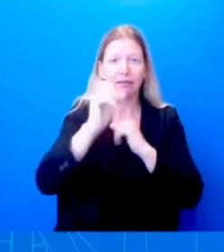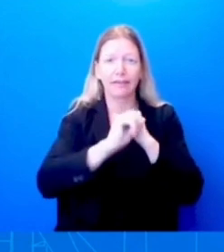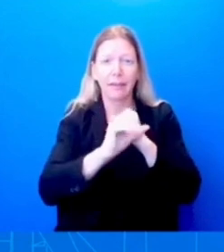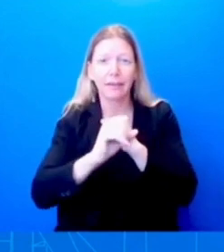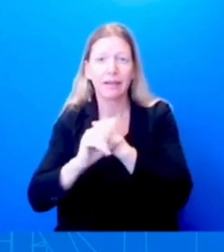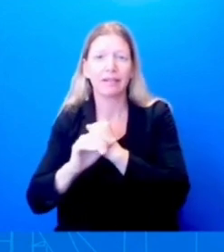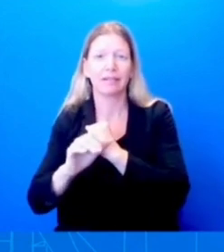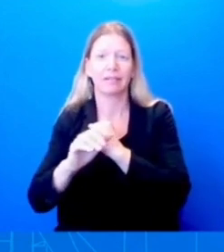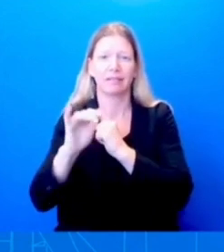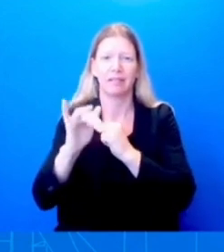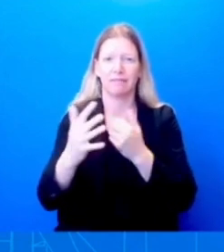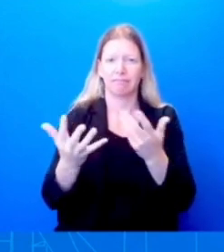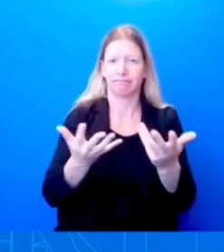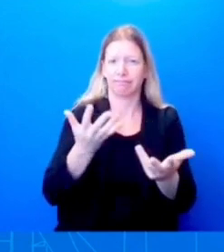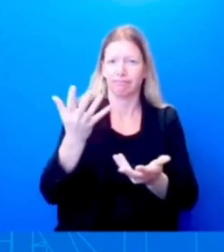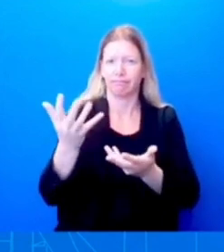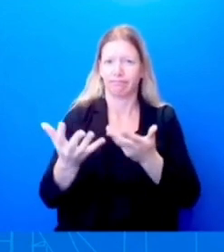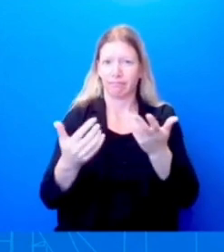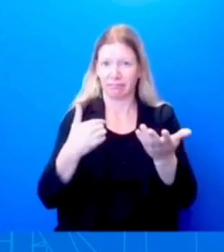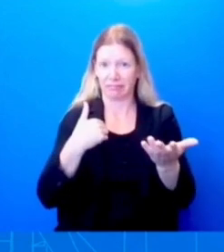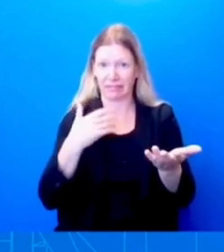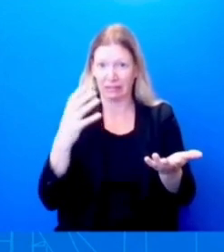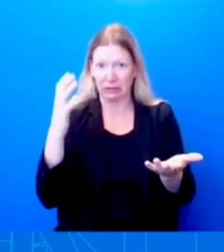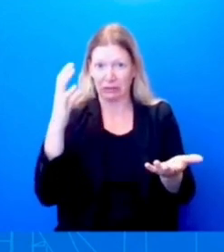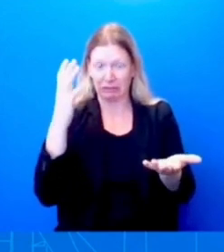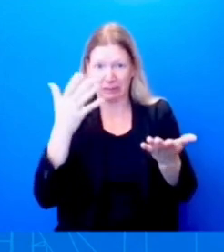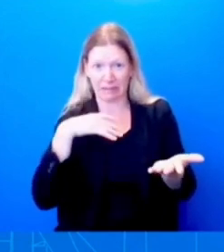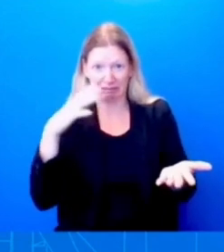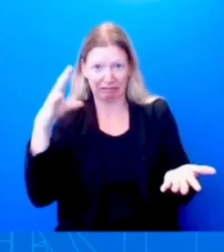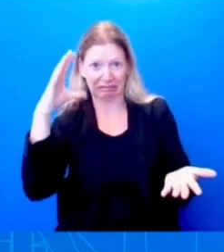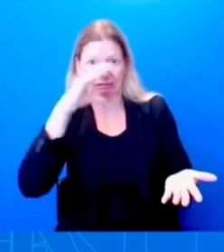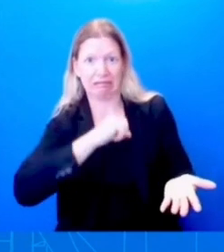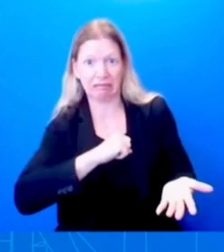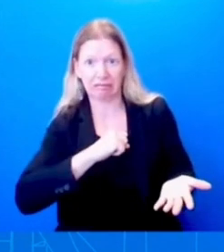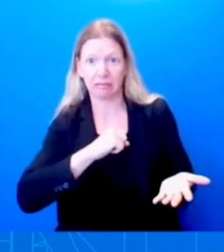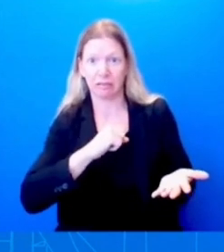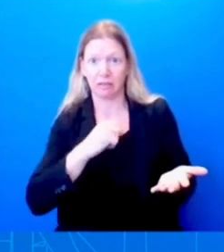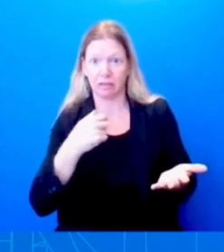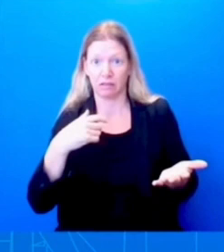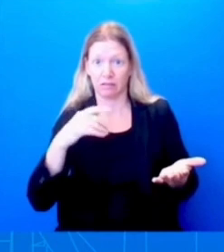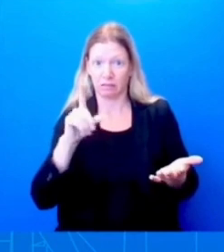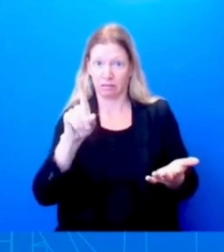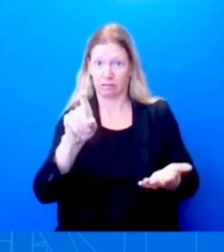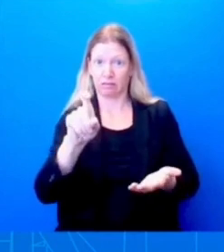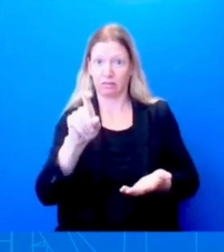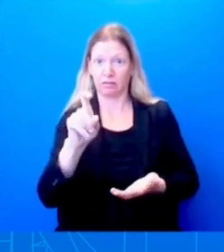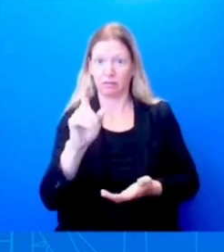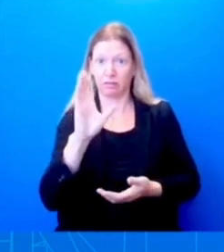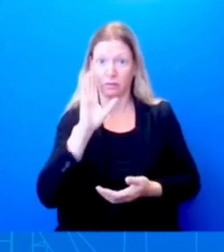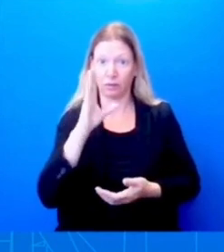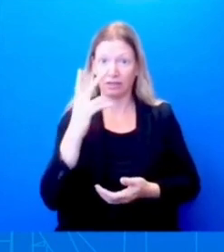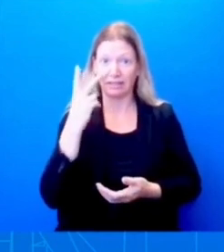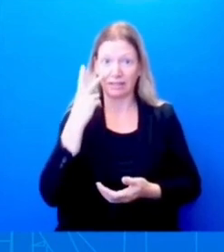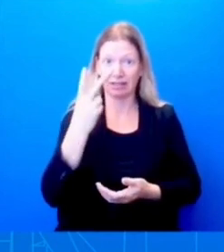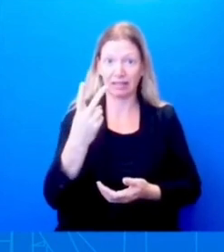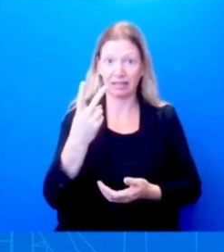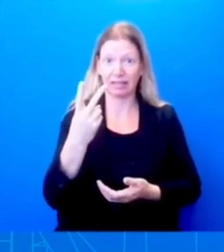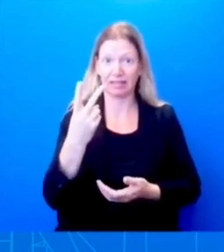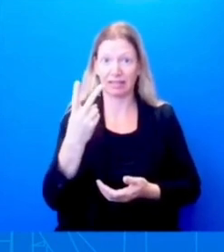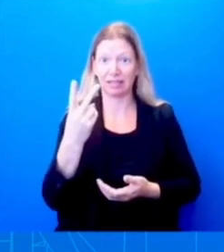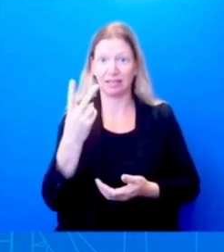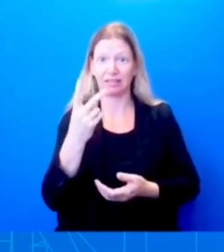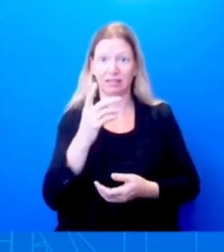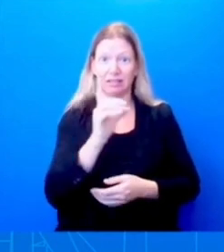in this question, will there be a reach across the aisle to say, enough is enough, we've got to stop this? Because a lot of this,